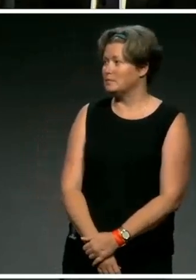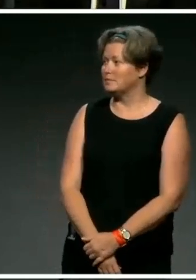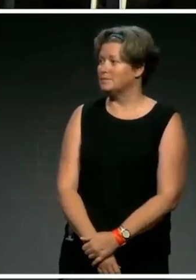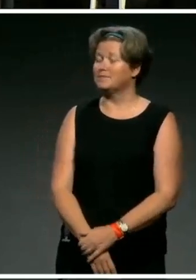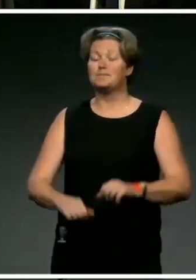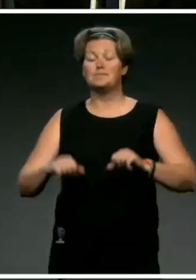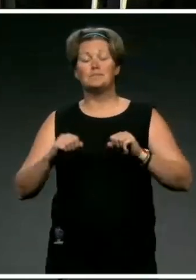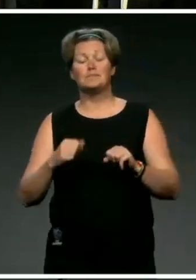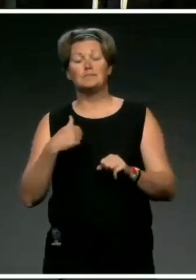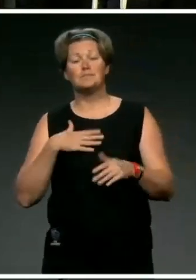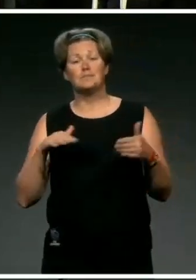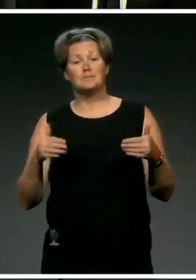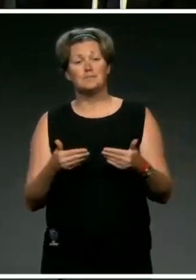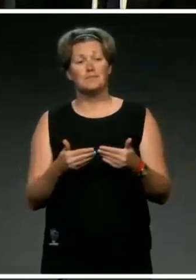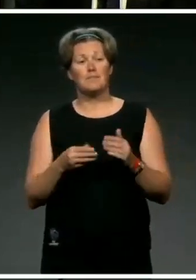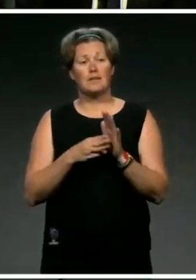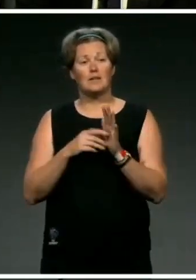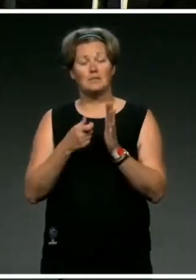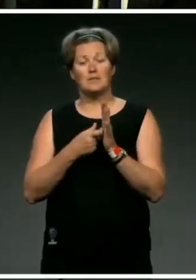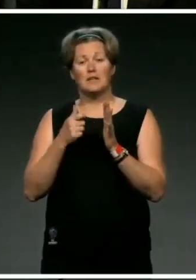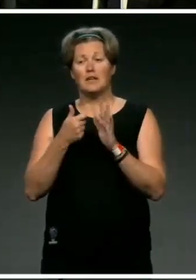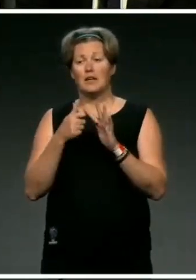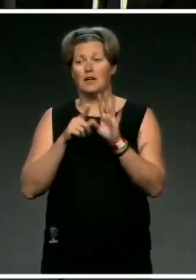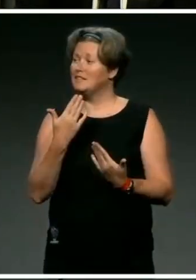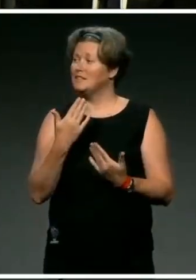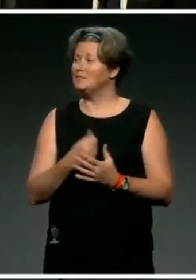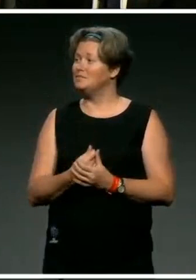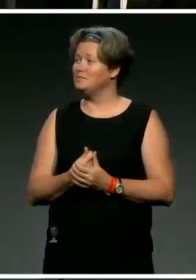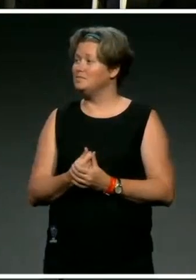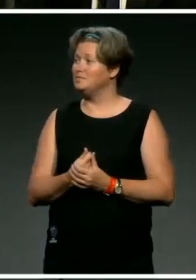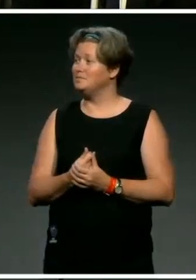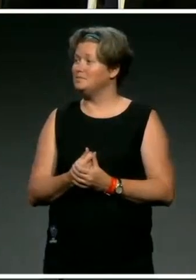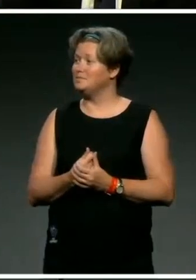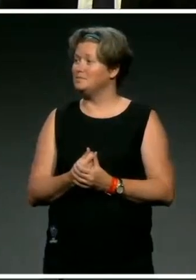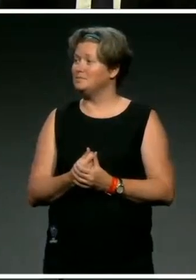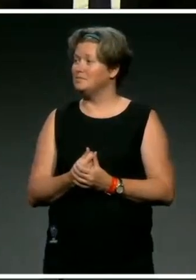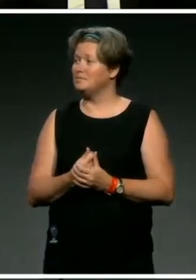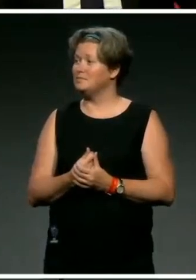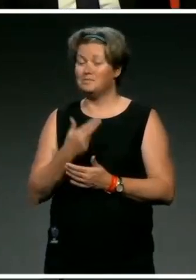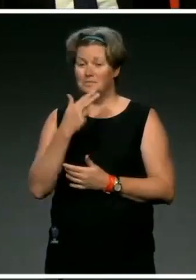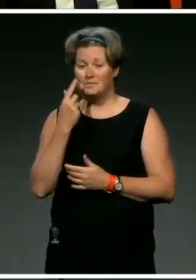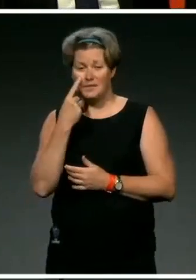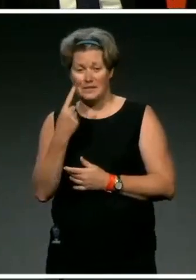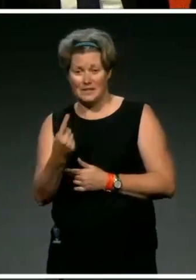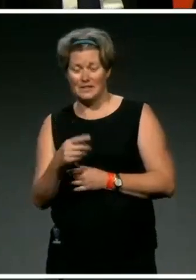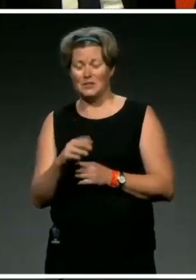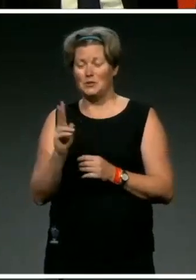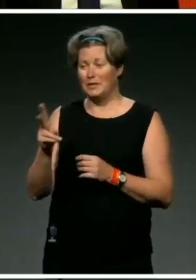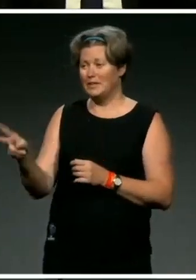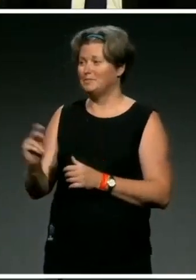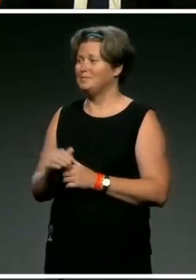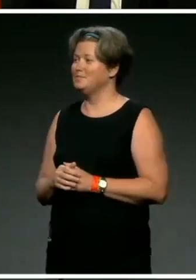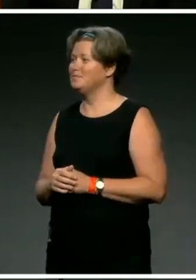Mr Chairman, would like to introduce Mr Kyle Robertson. Thank you board. Nice to see you again Mr King. Nice to see you again Mr